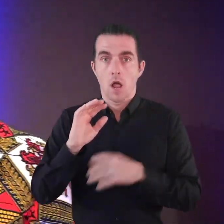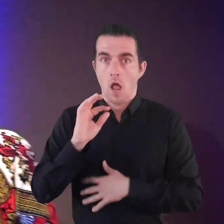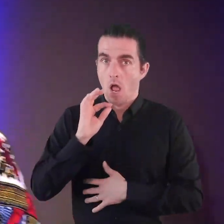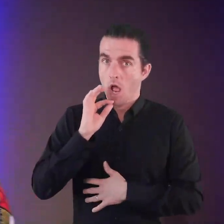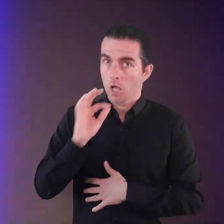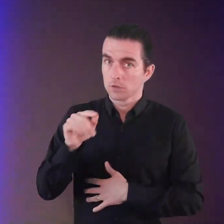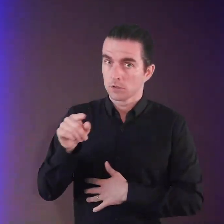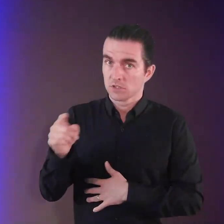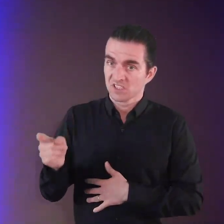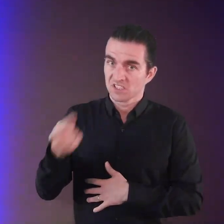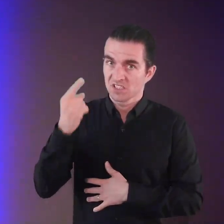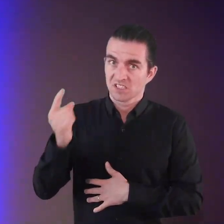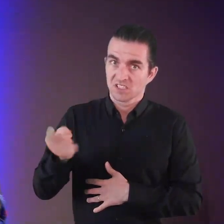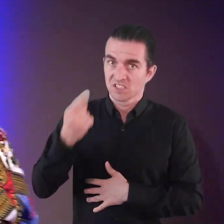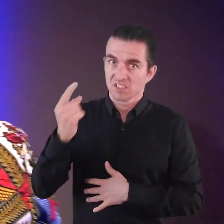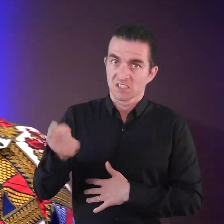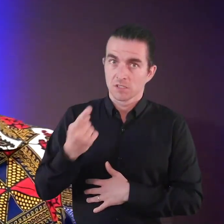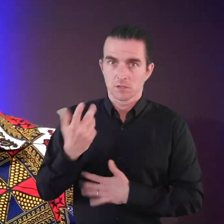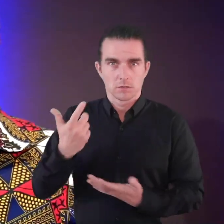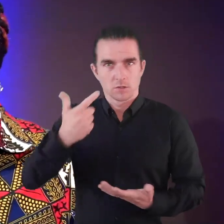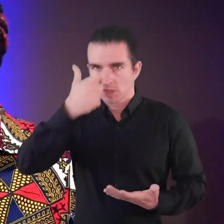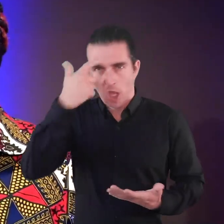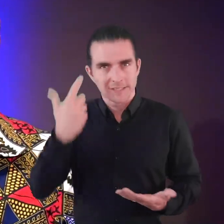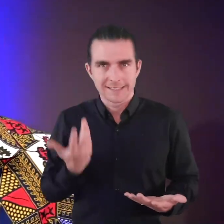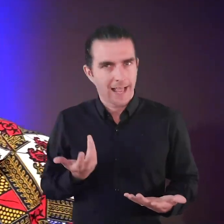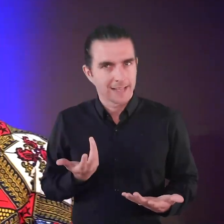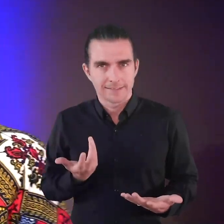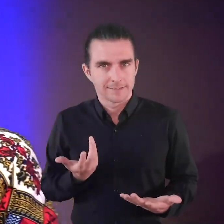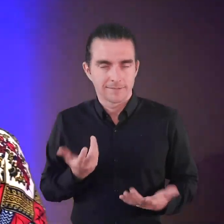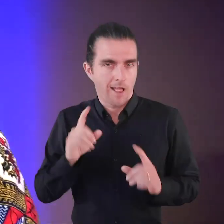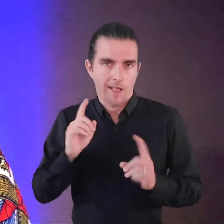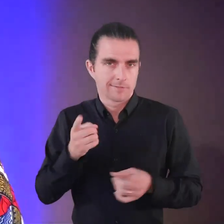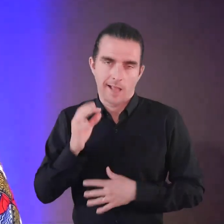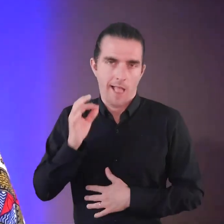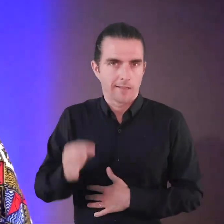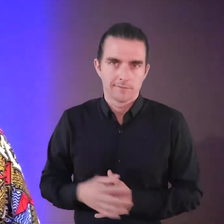ask marginalised communities to play by rules that they do not understand.